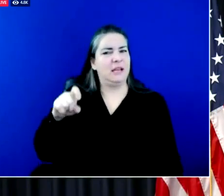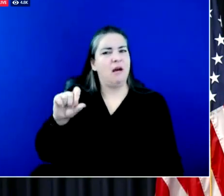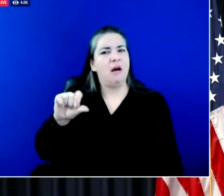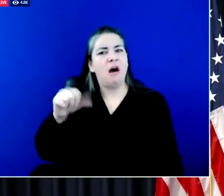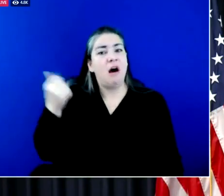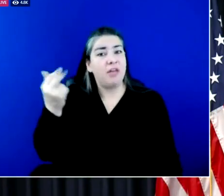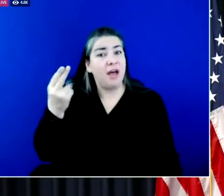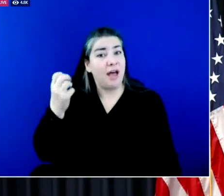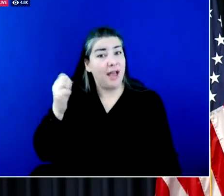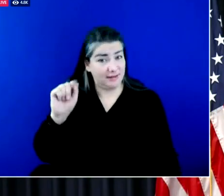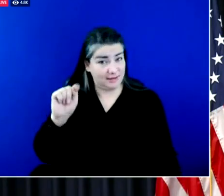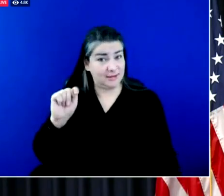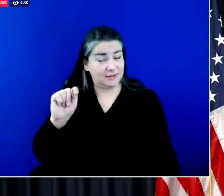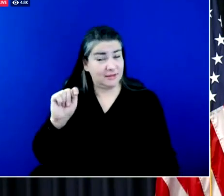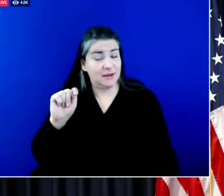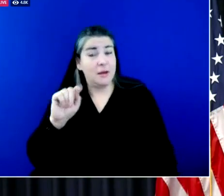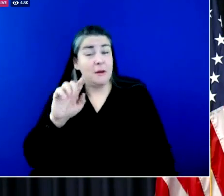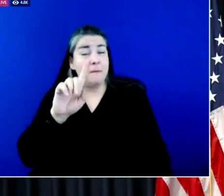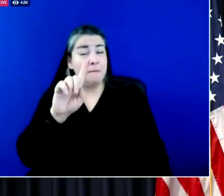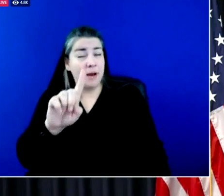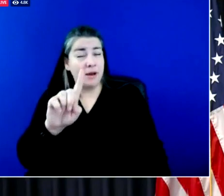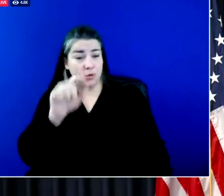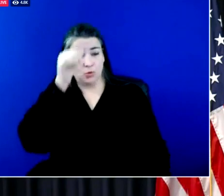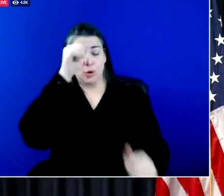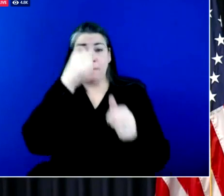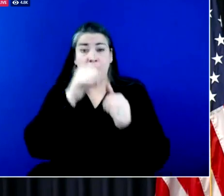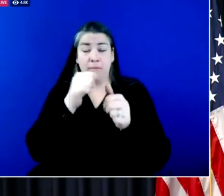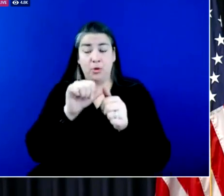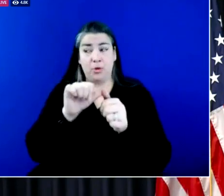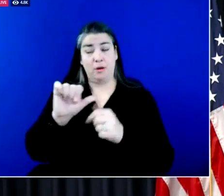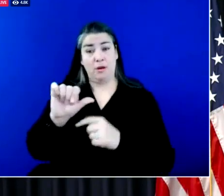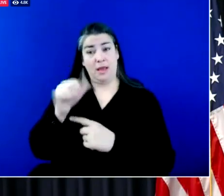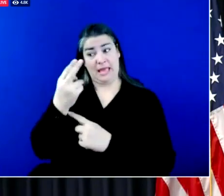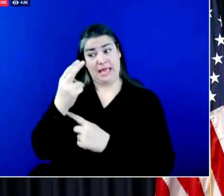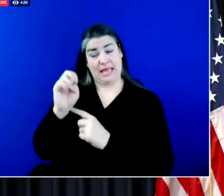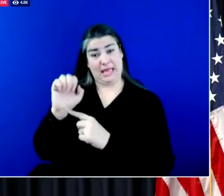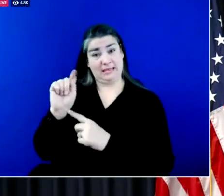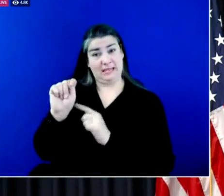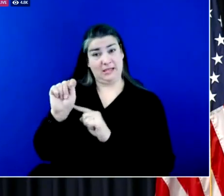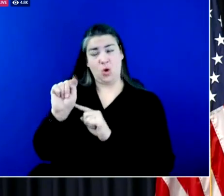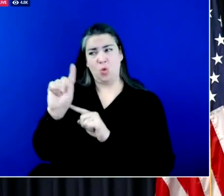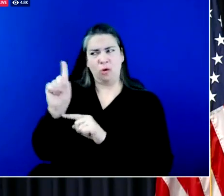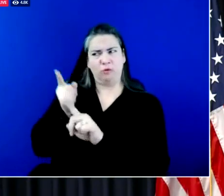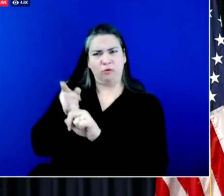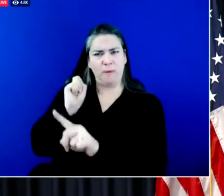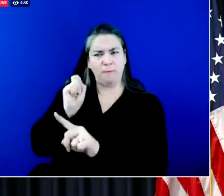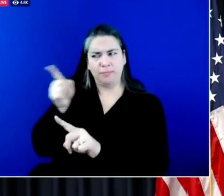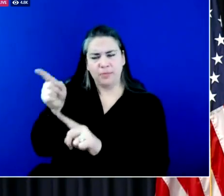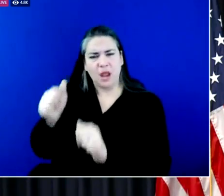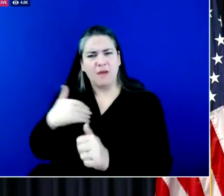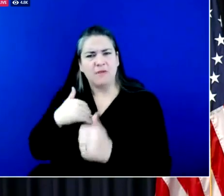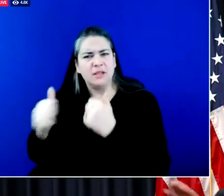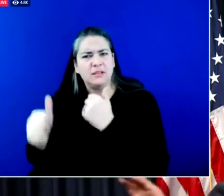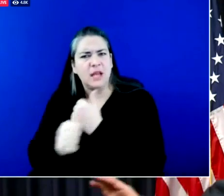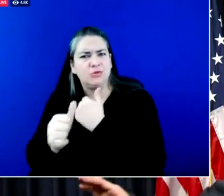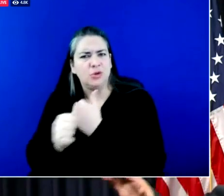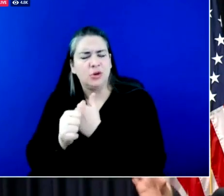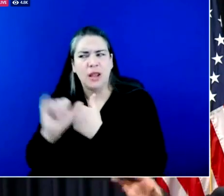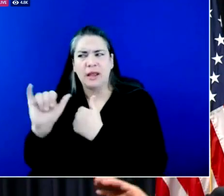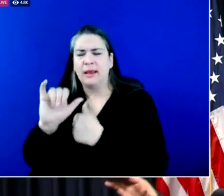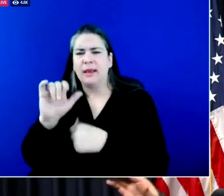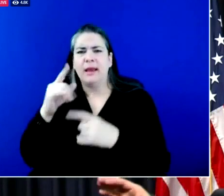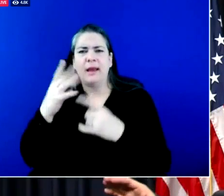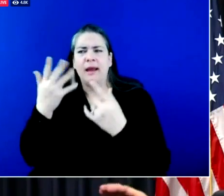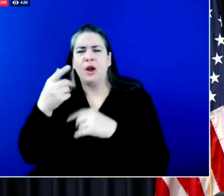the dangers of alternative heat sources and carbon monoxide poisoning. Generators, camp stoves and charcoal grills should